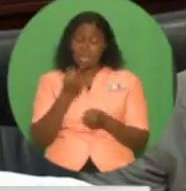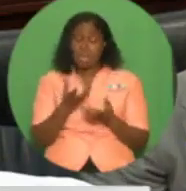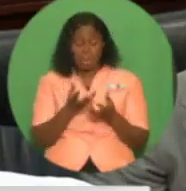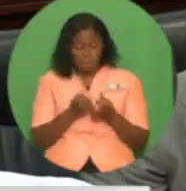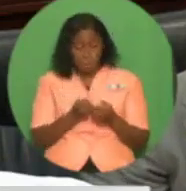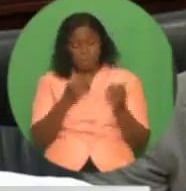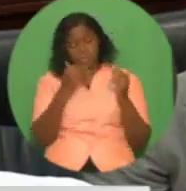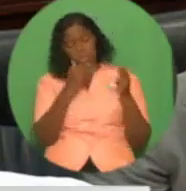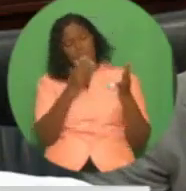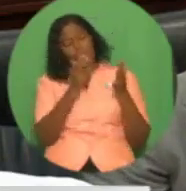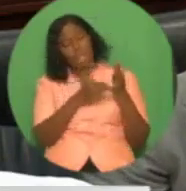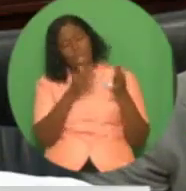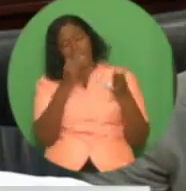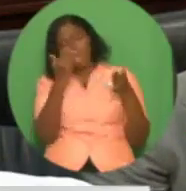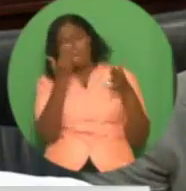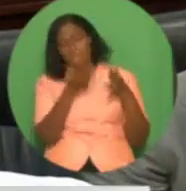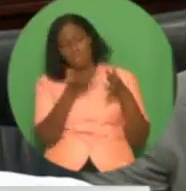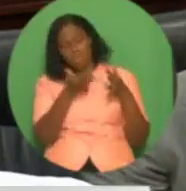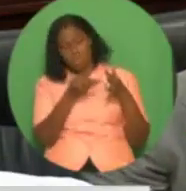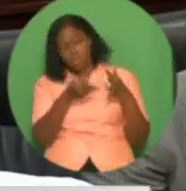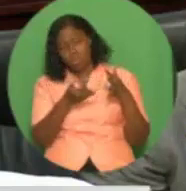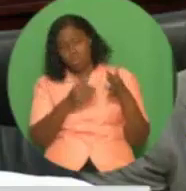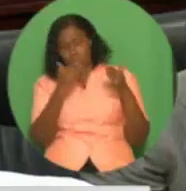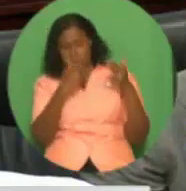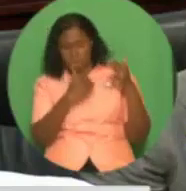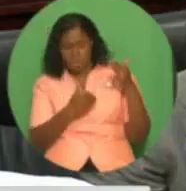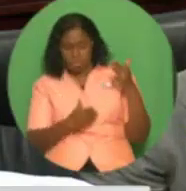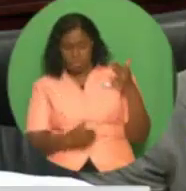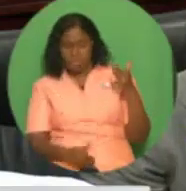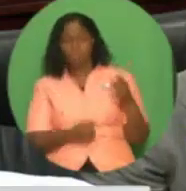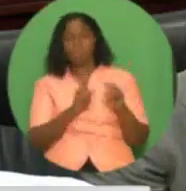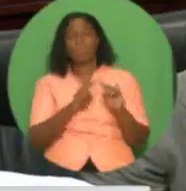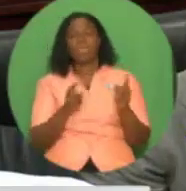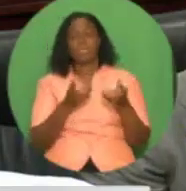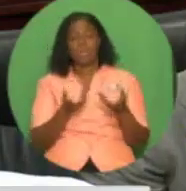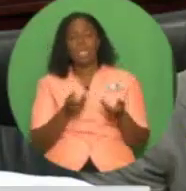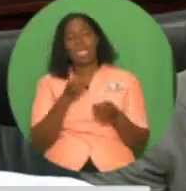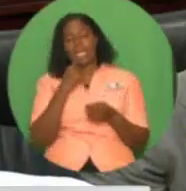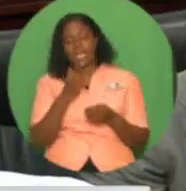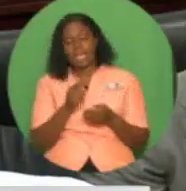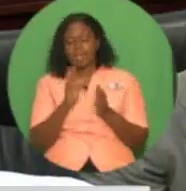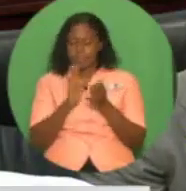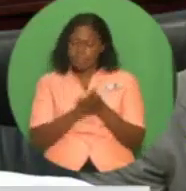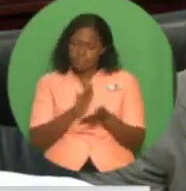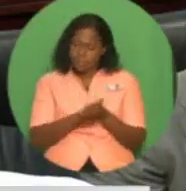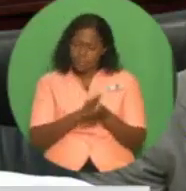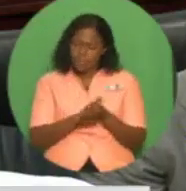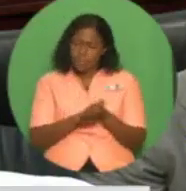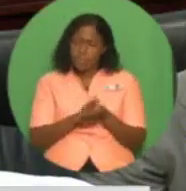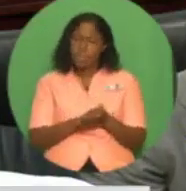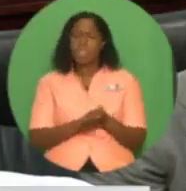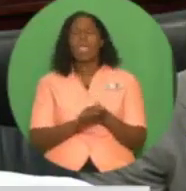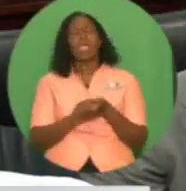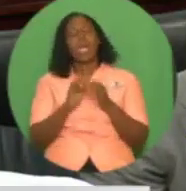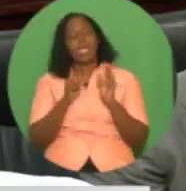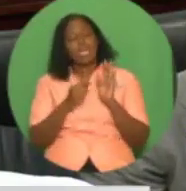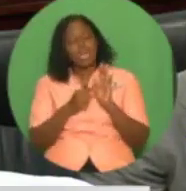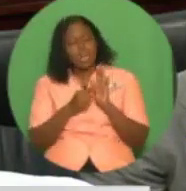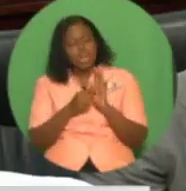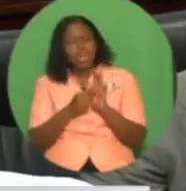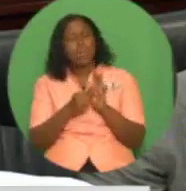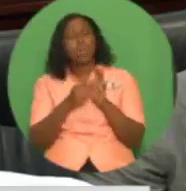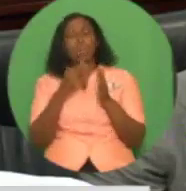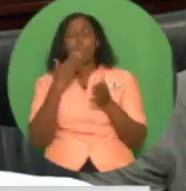both the Chief Secretary and the Secretary of Finance and Economy for the spirit of patriotism and understanding,